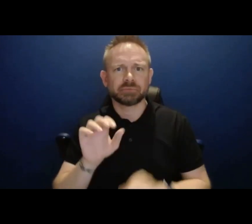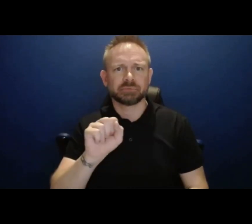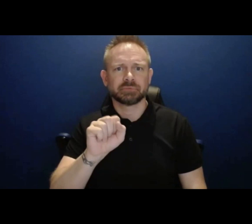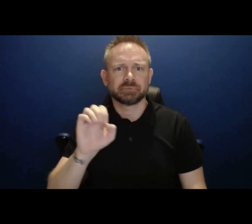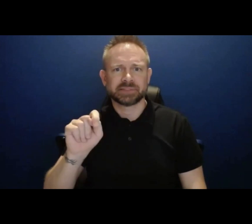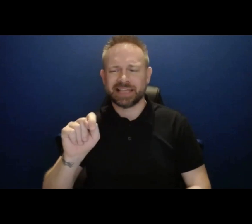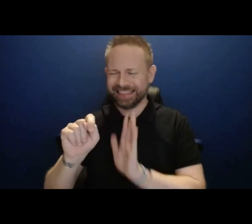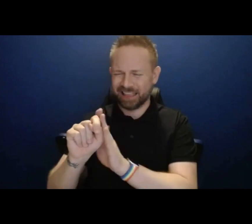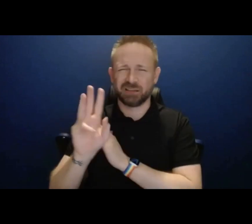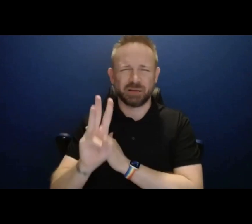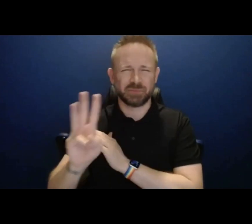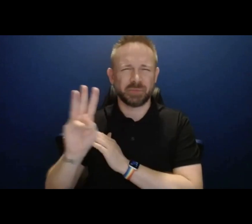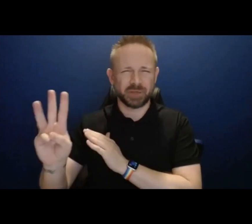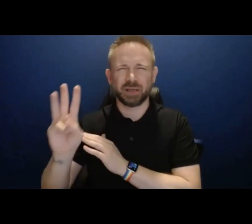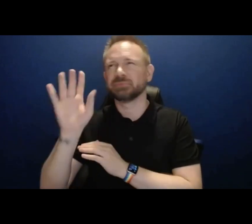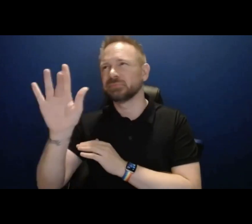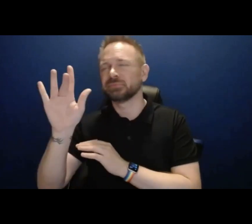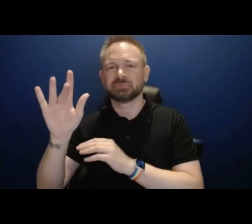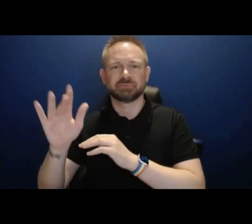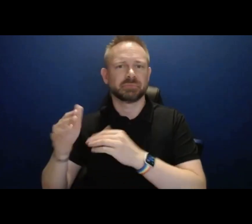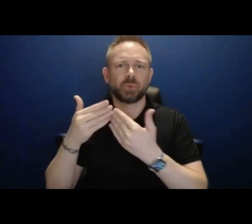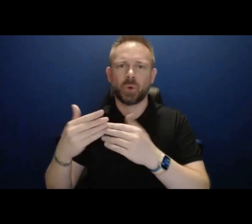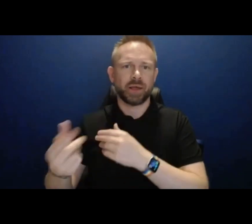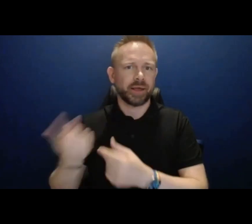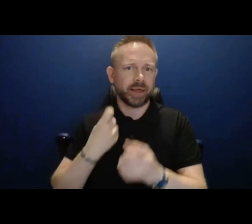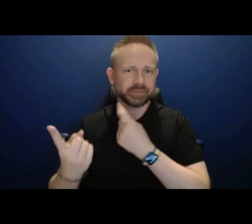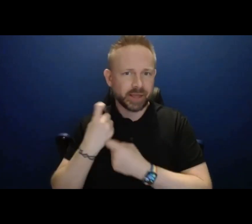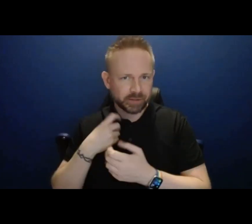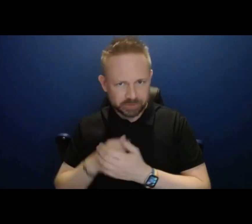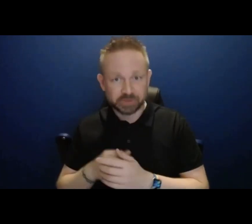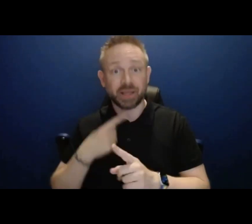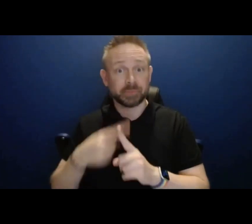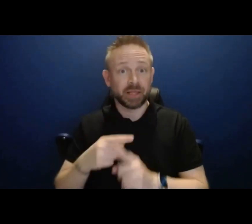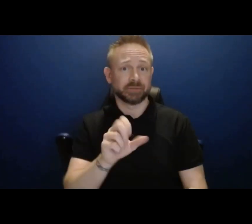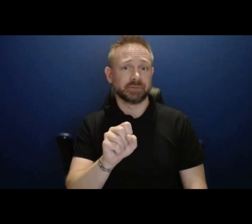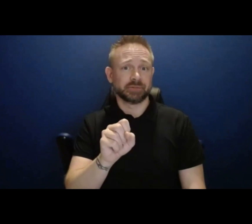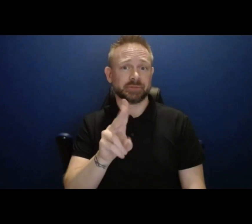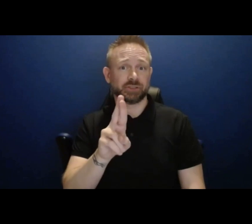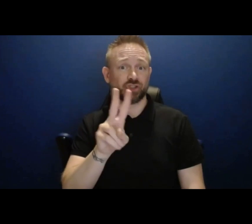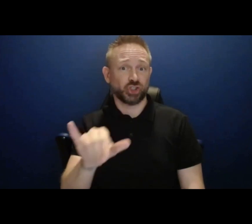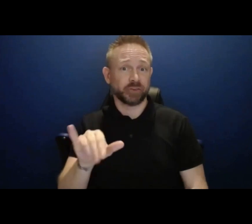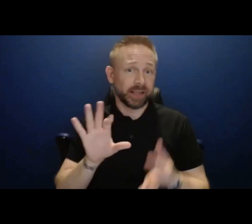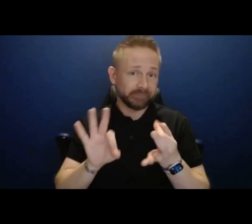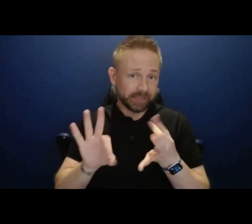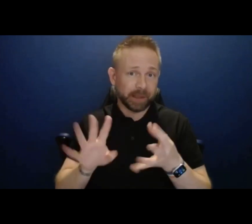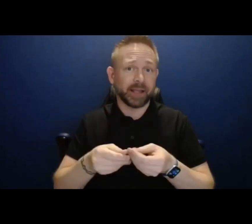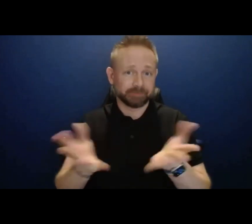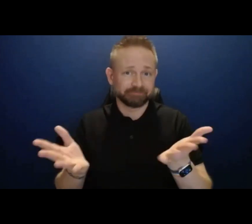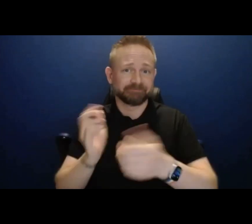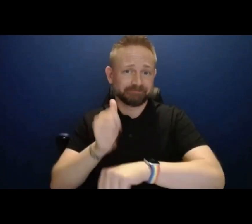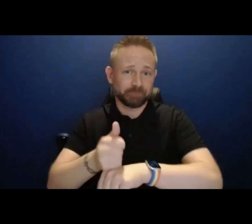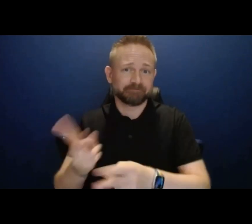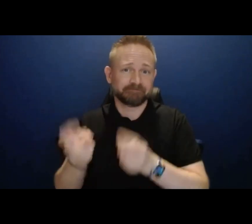website. And we'll also be in the post event survey that you'll receive shortly. And thank you to all of you that